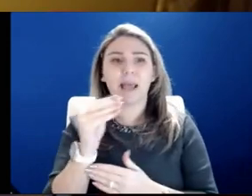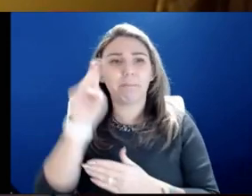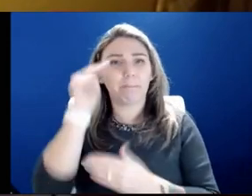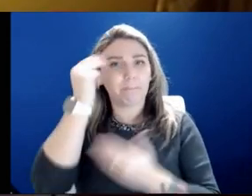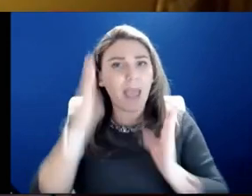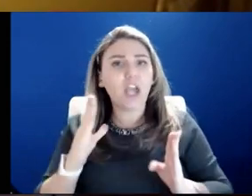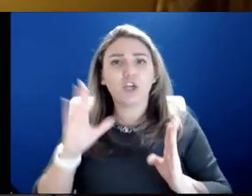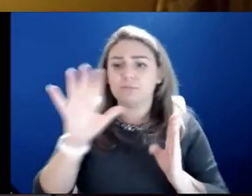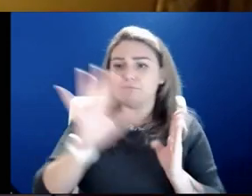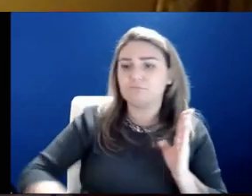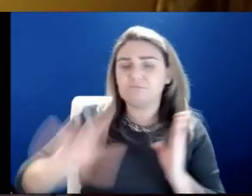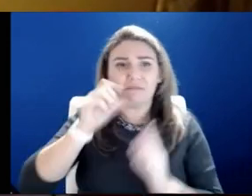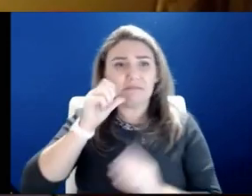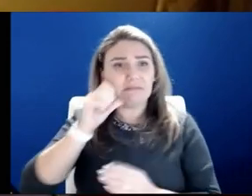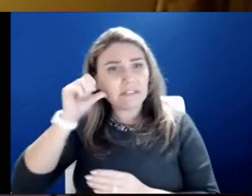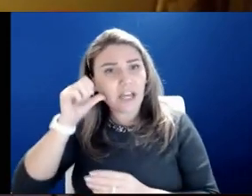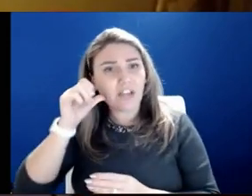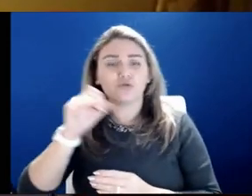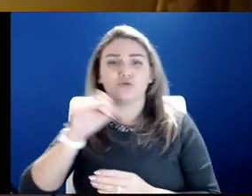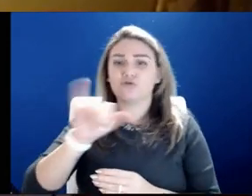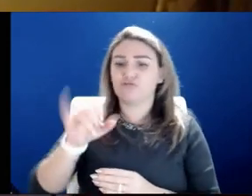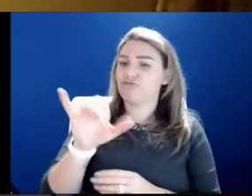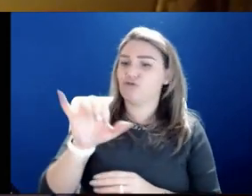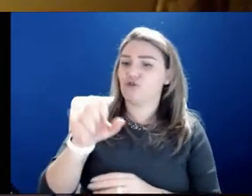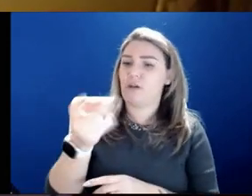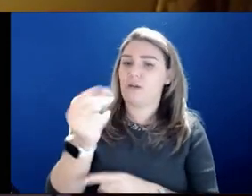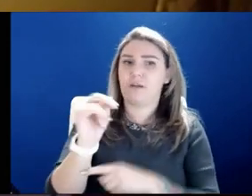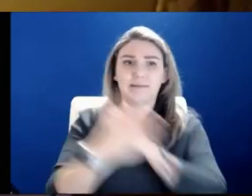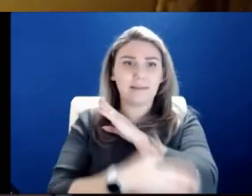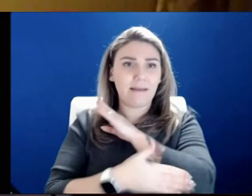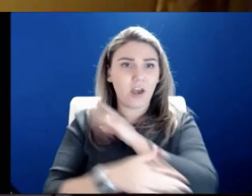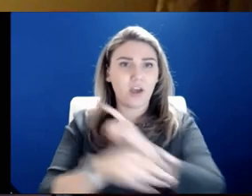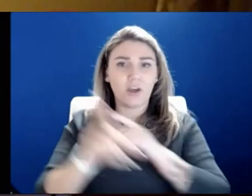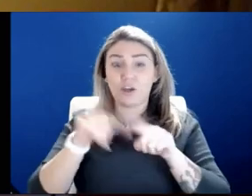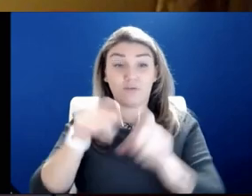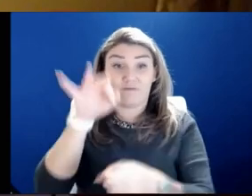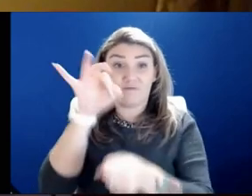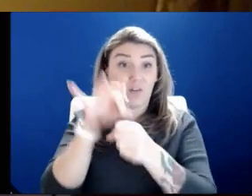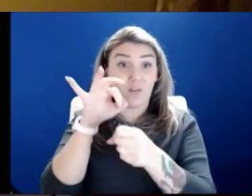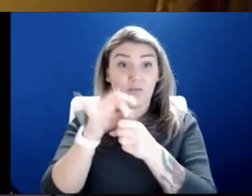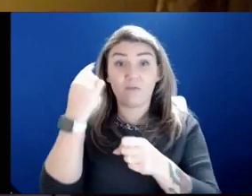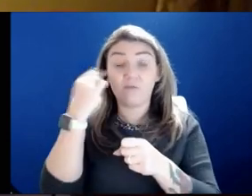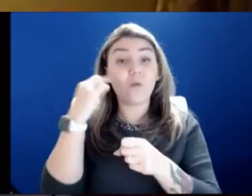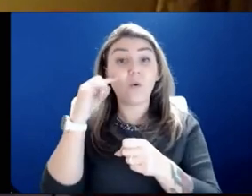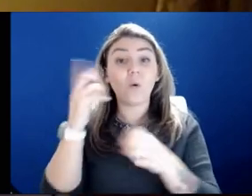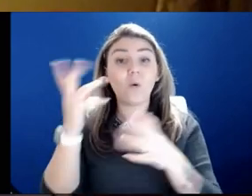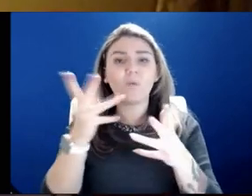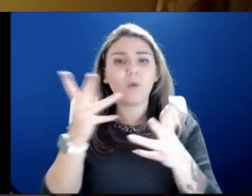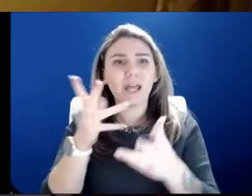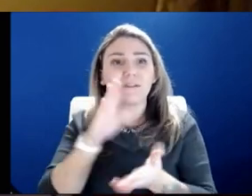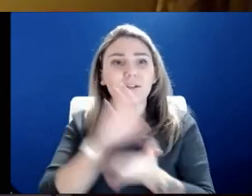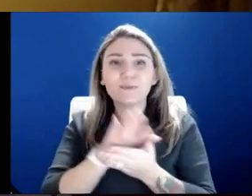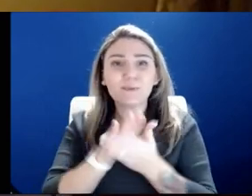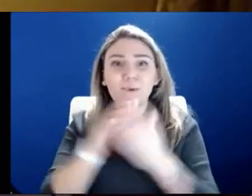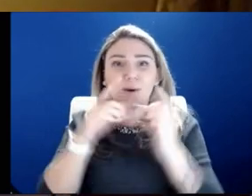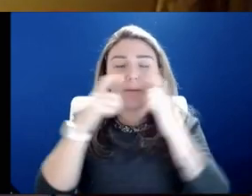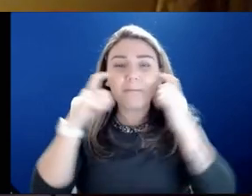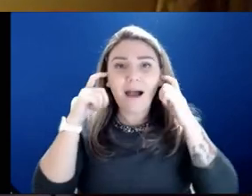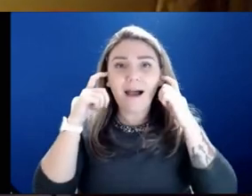around the region yesterday in Jackson County, Missouri. I know they were unable to get a vote on restoring just the school mask mandate.